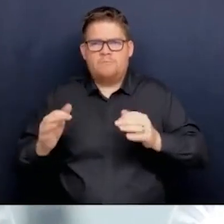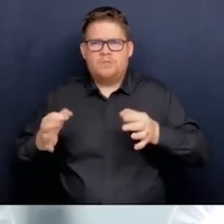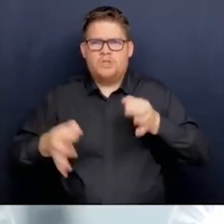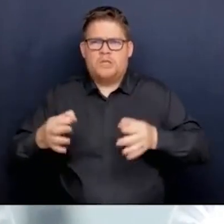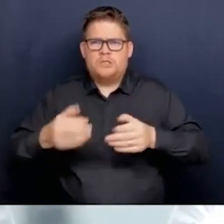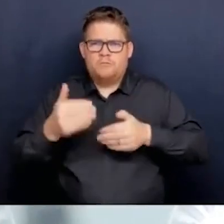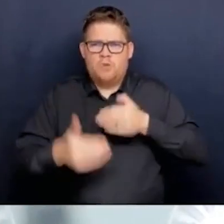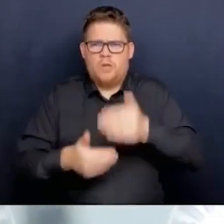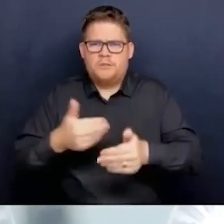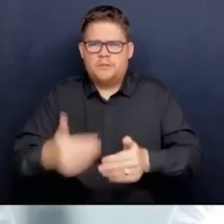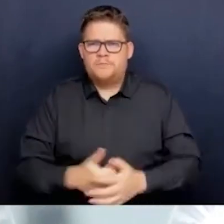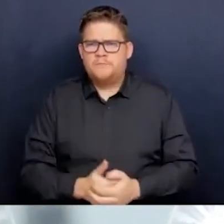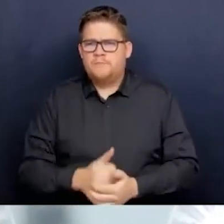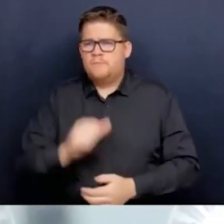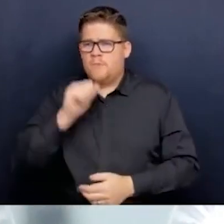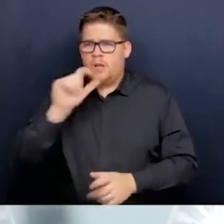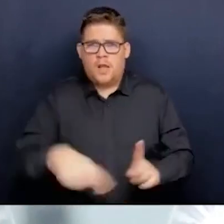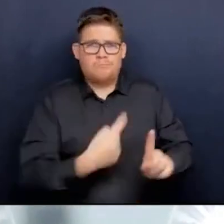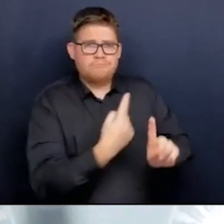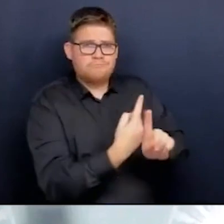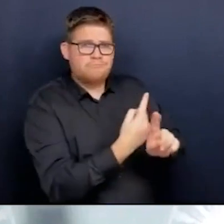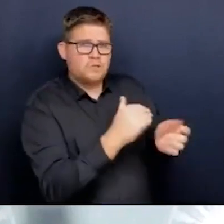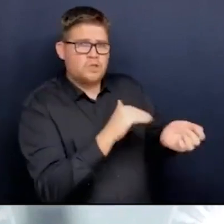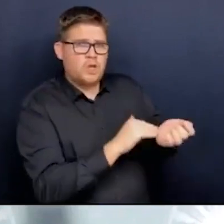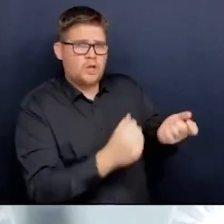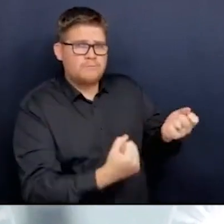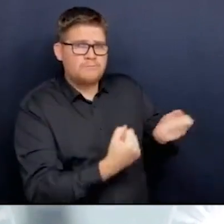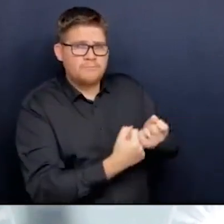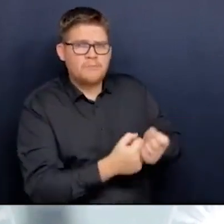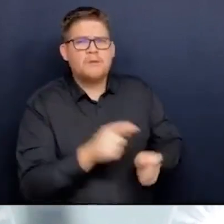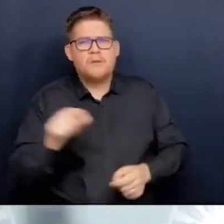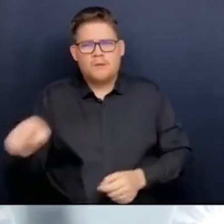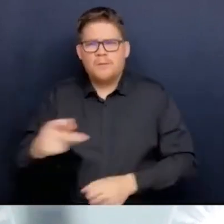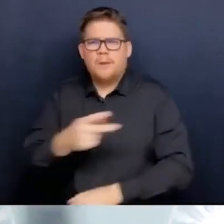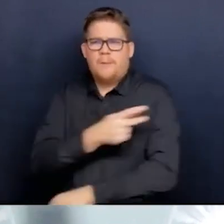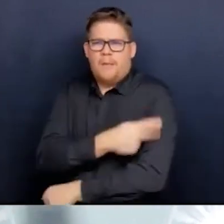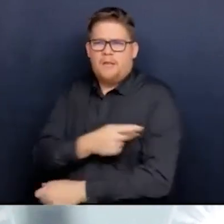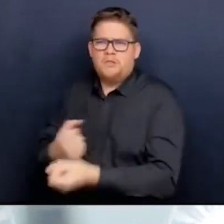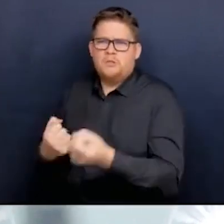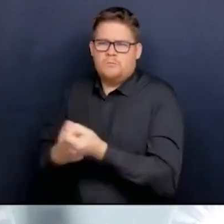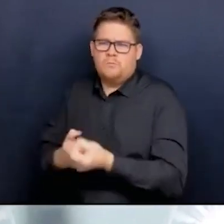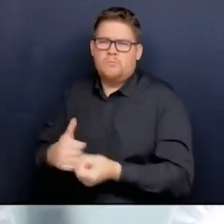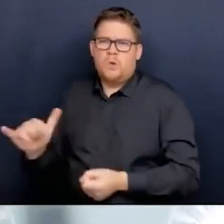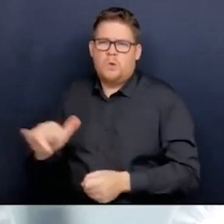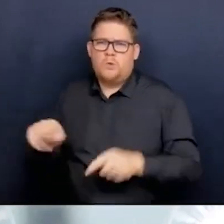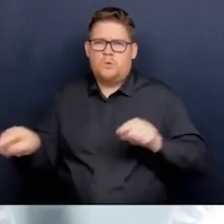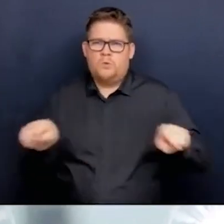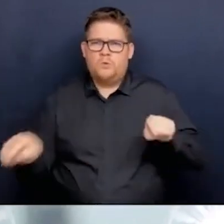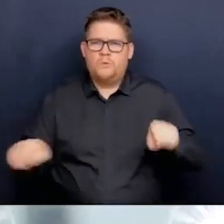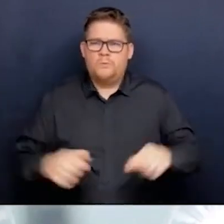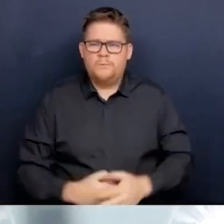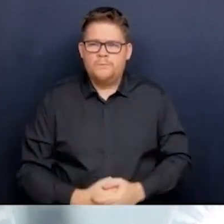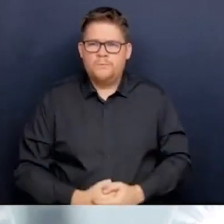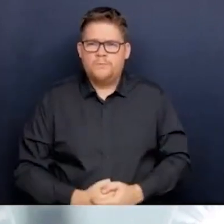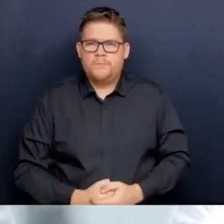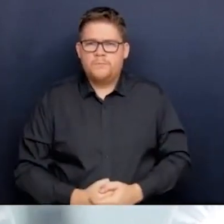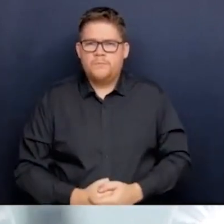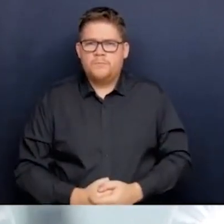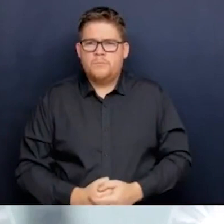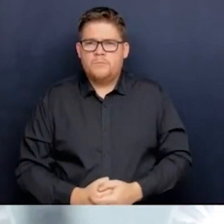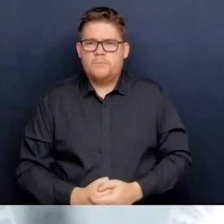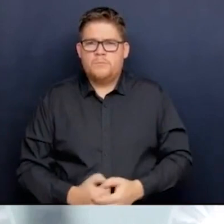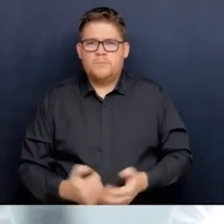professionals and patients. So that's the reason we're doing it that way. Right now, we of course attempt to do that in,